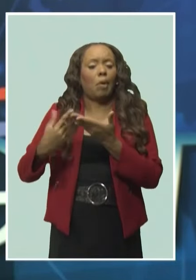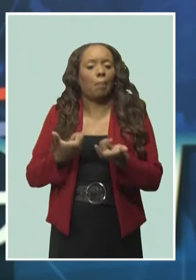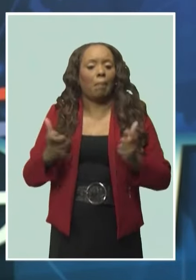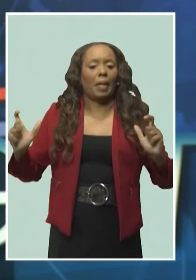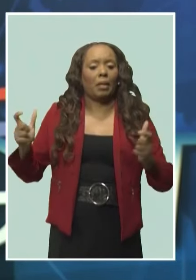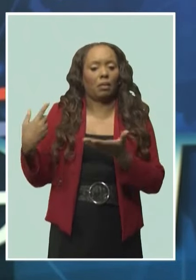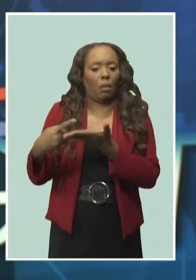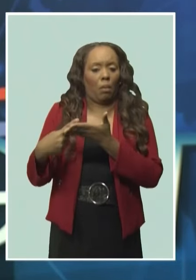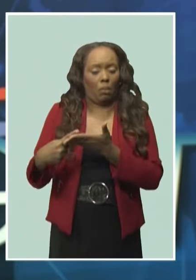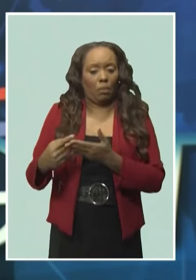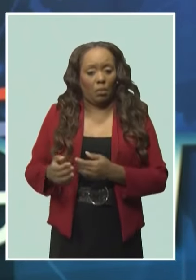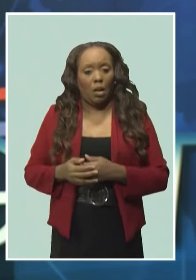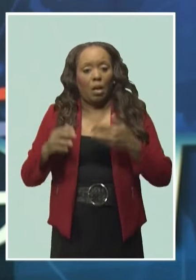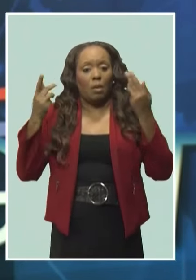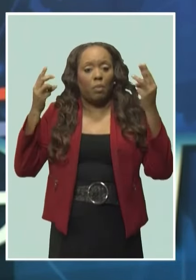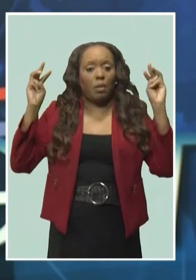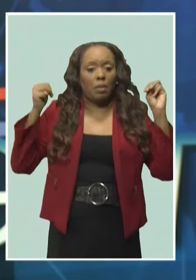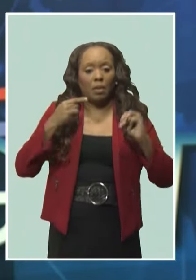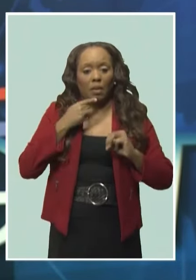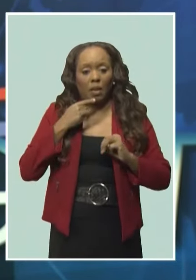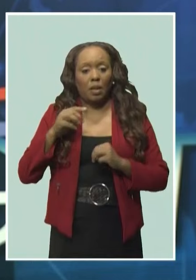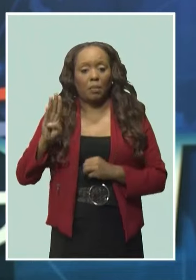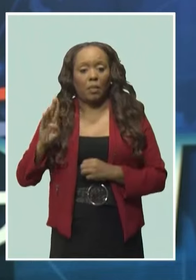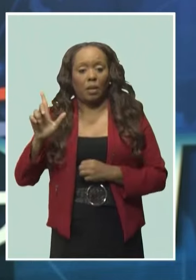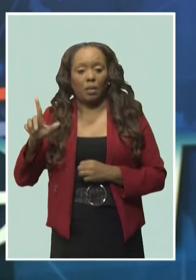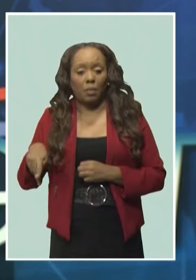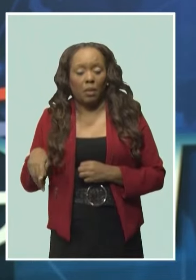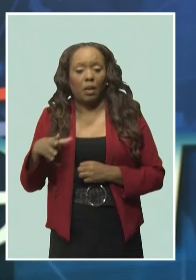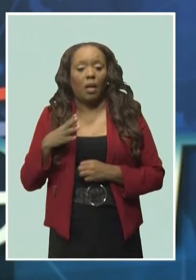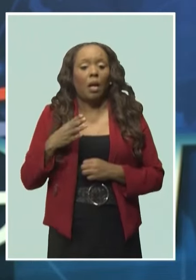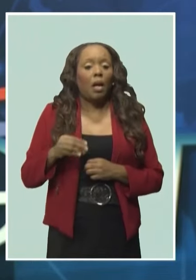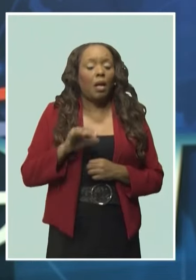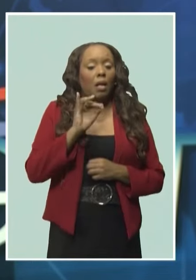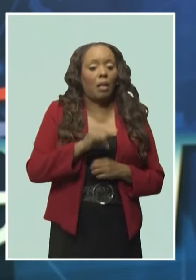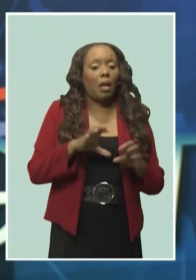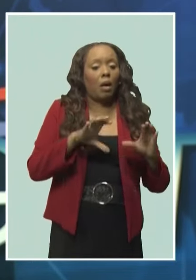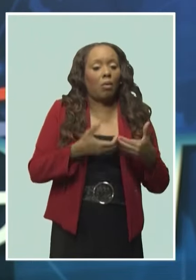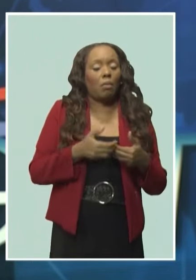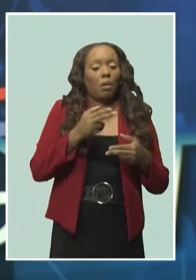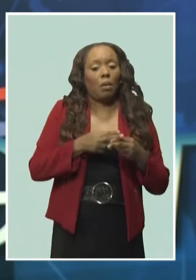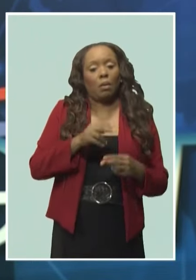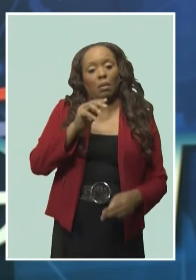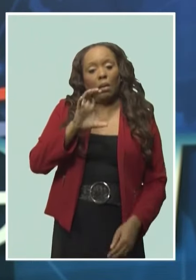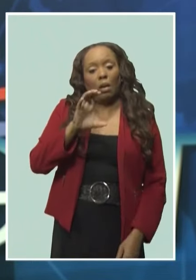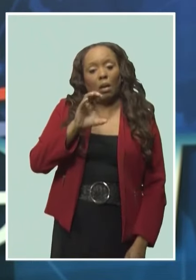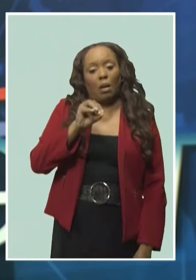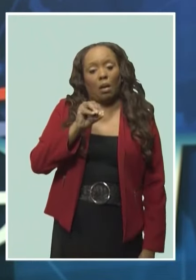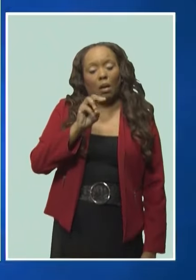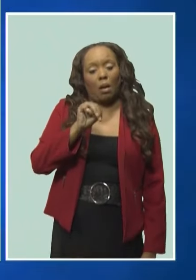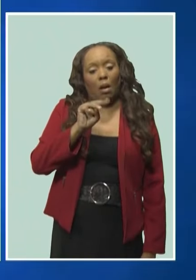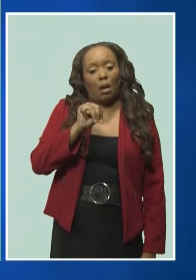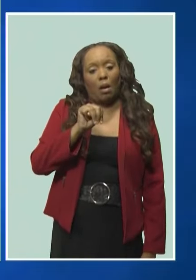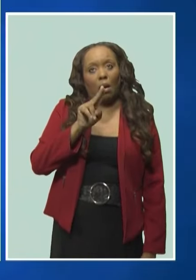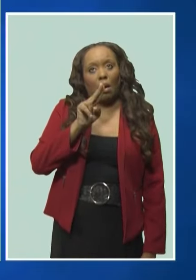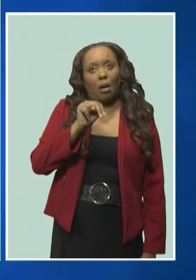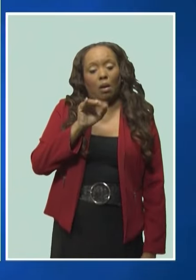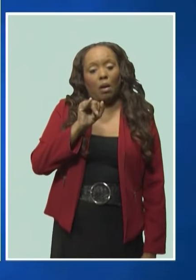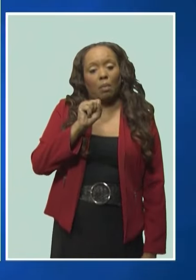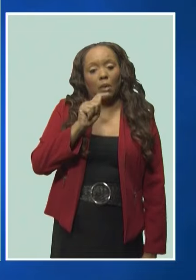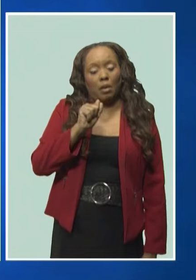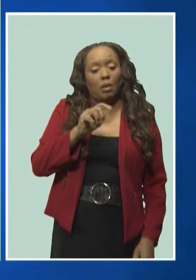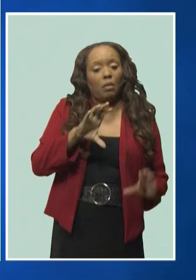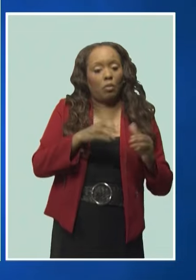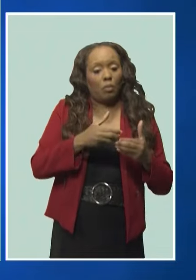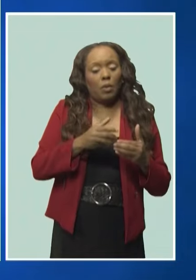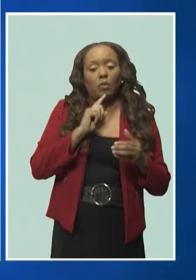said the partnership with the Barbados Labour Party and the Communist Party is critical. Because it is our